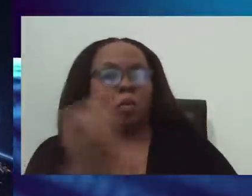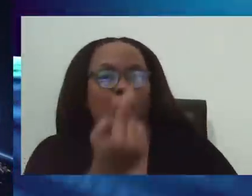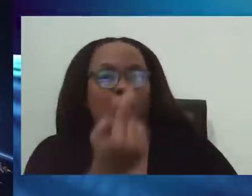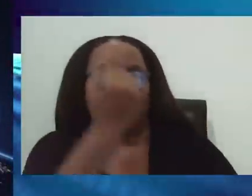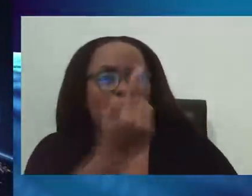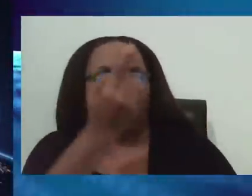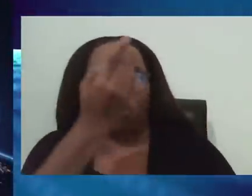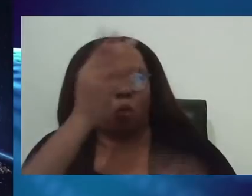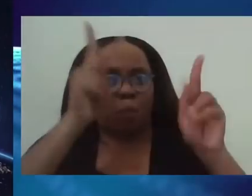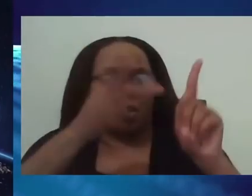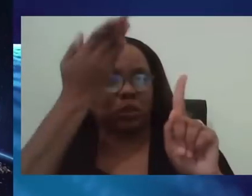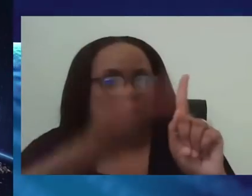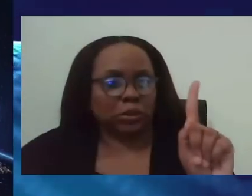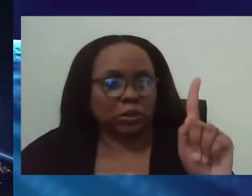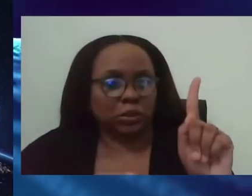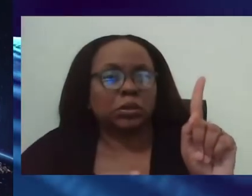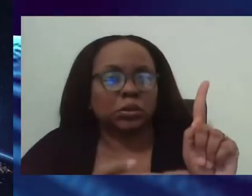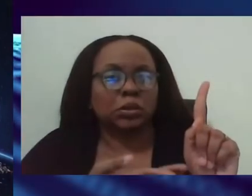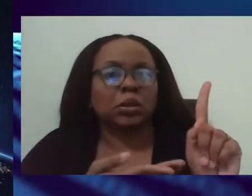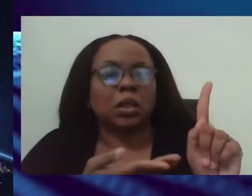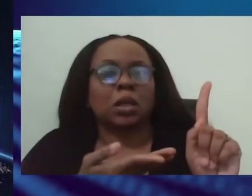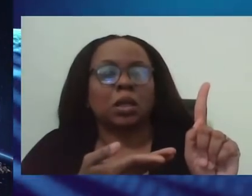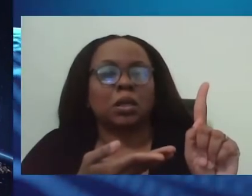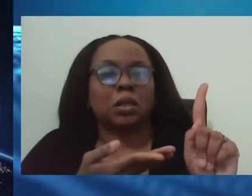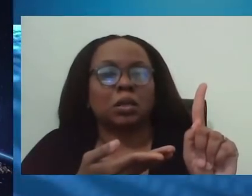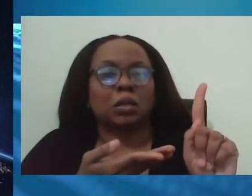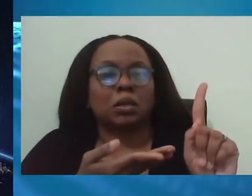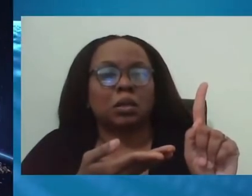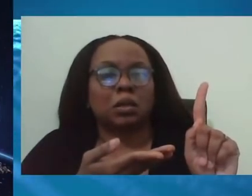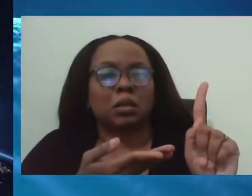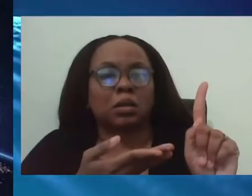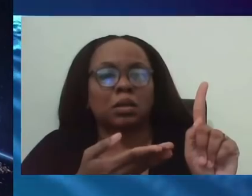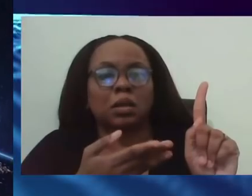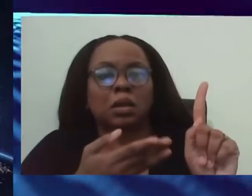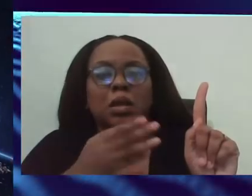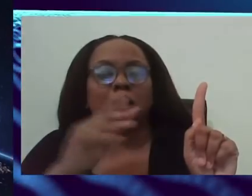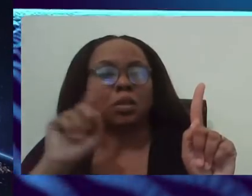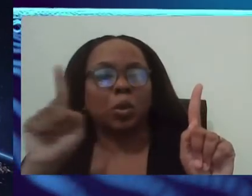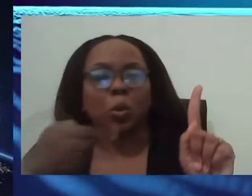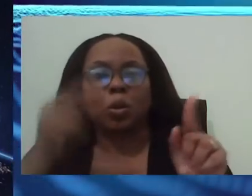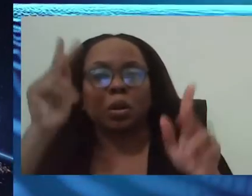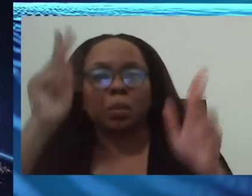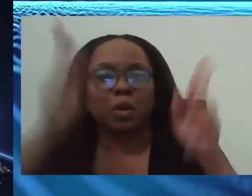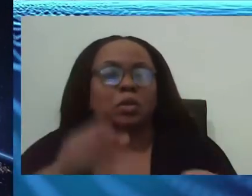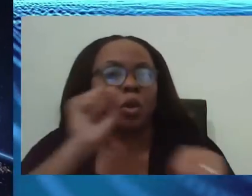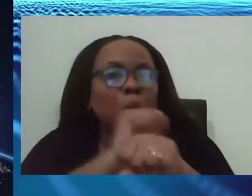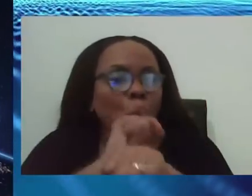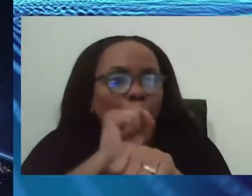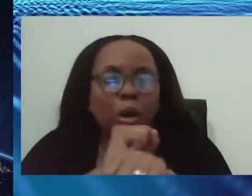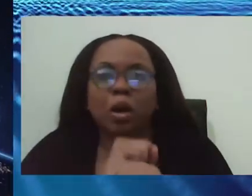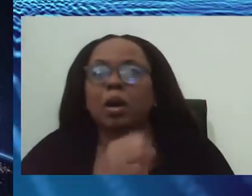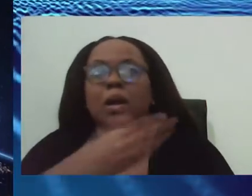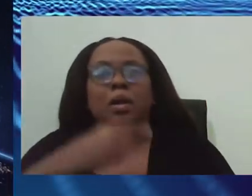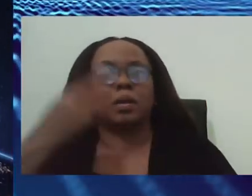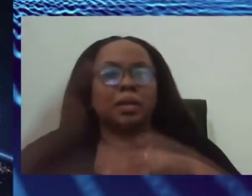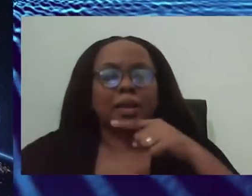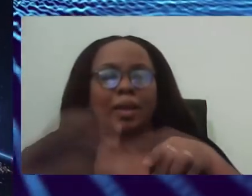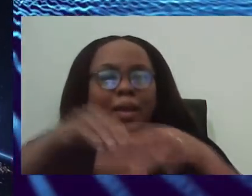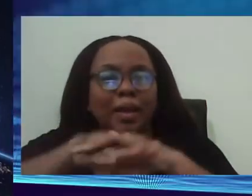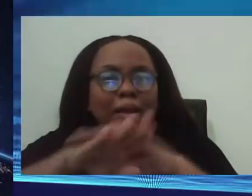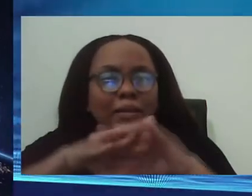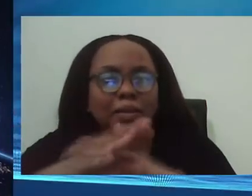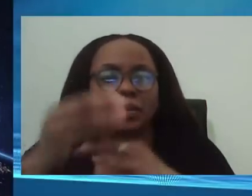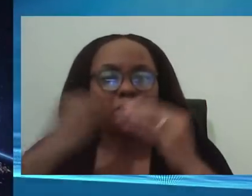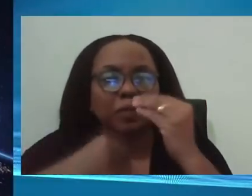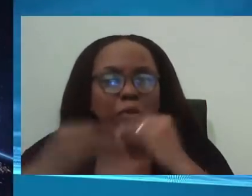is no positive is the sole breadwinner within that household. And they cannot get the type of food, access to food, etc. that we would need. There